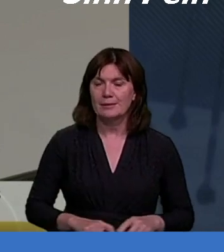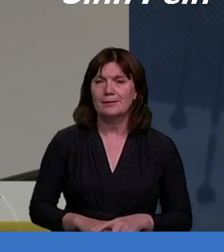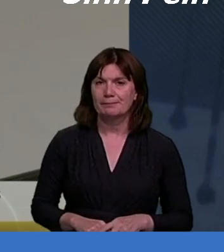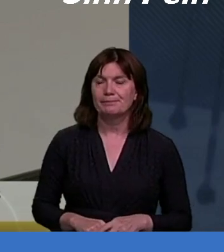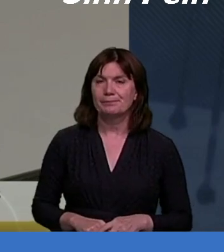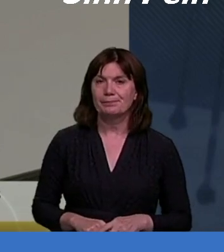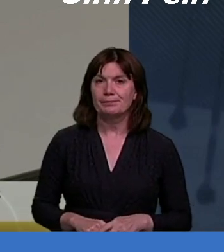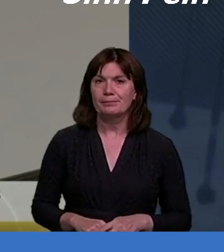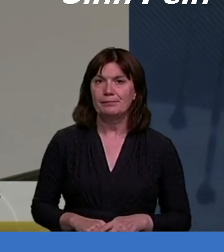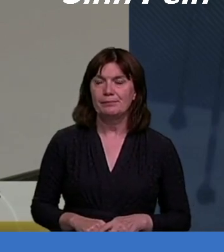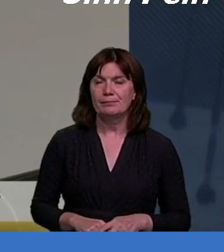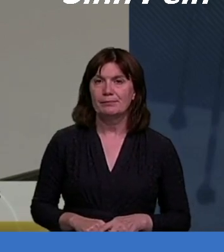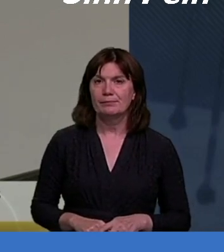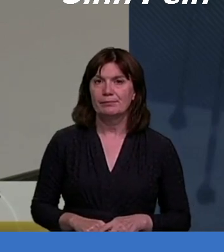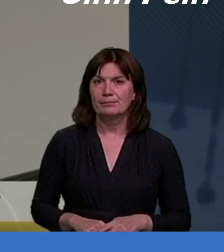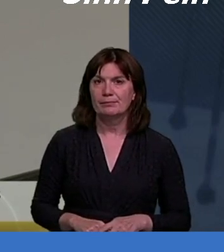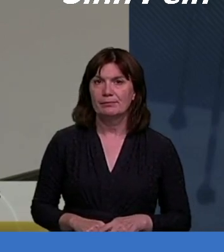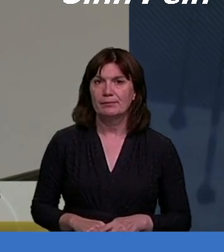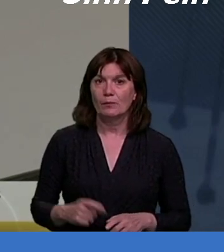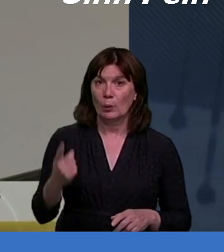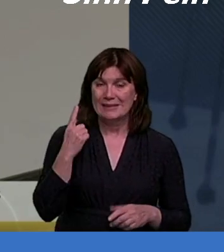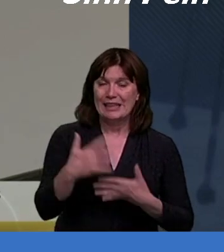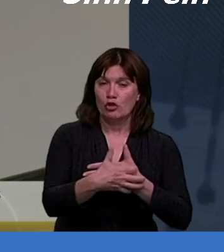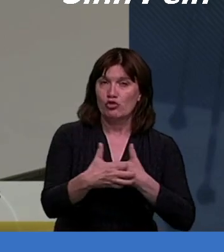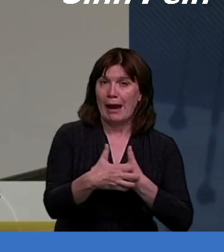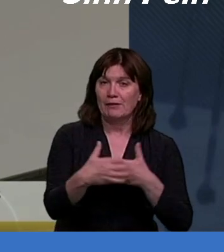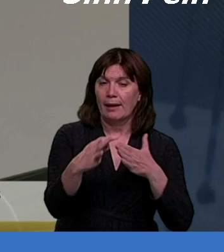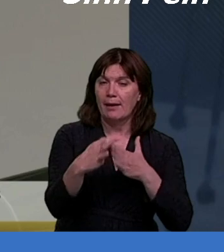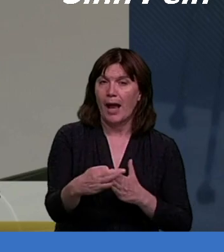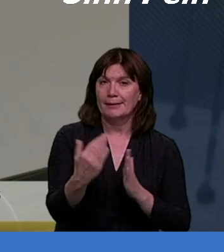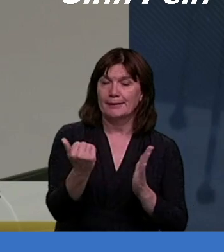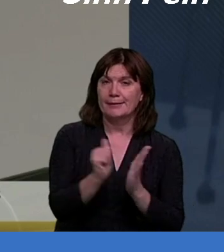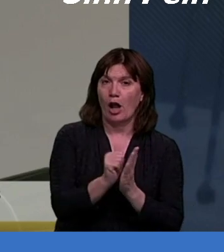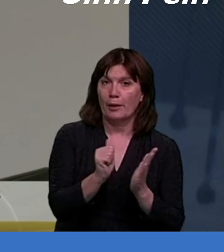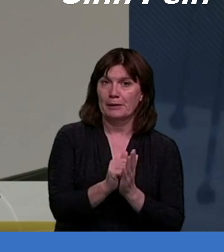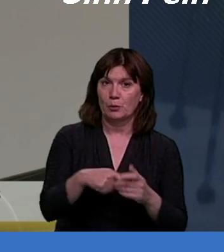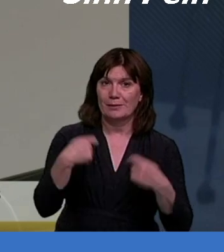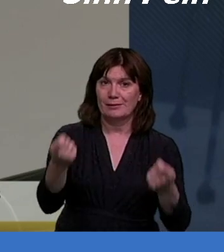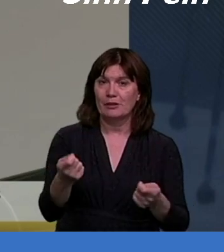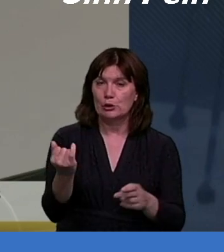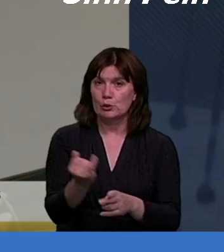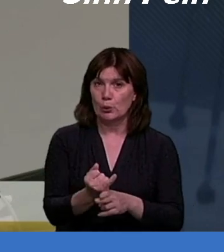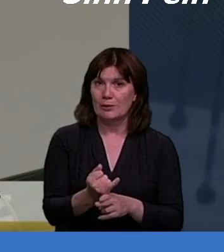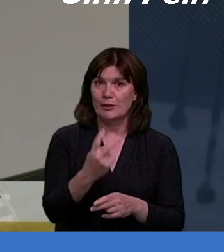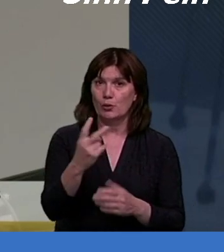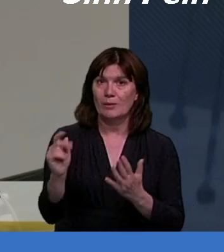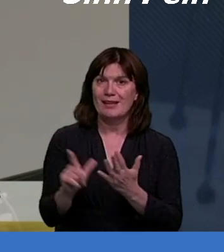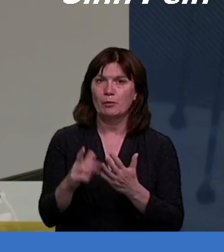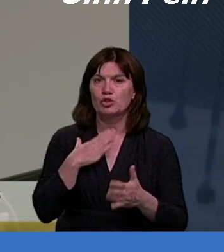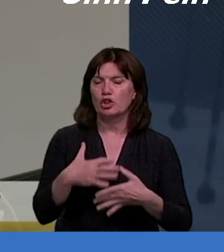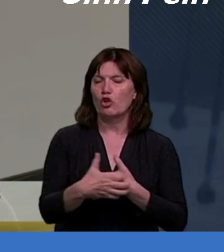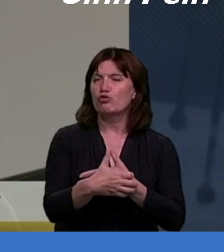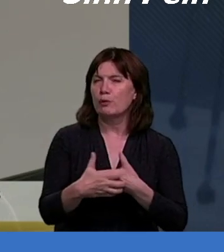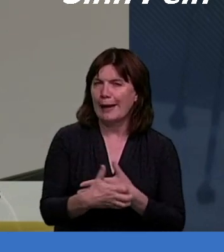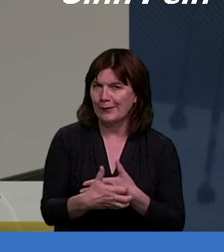don't know if you're aware of this, there was a draft guidance document issued to schools in 2007 by NCCA. There was only every draft though.